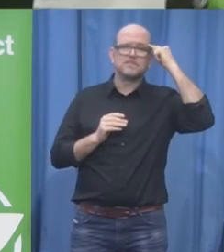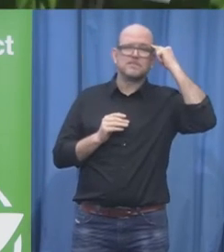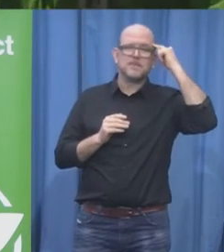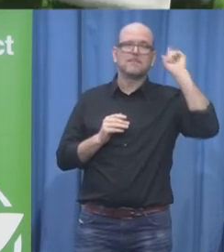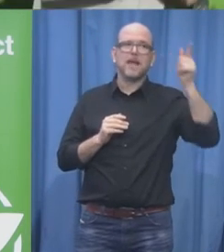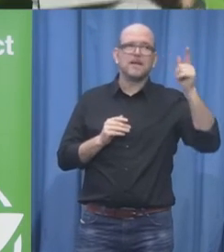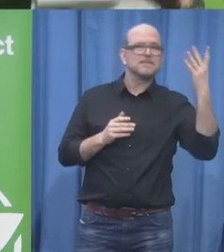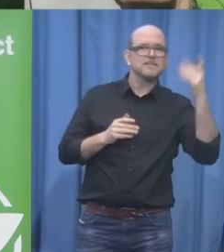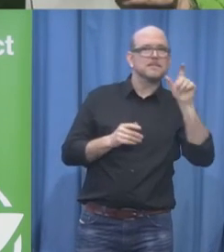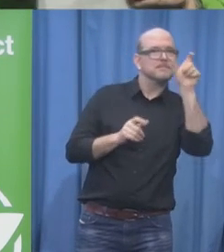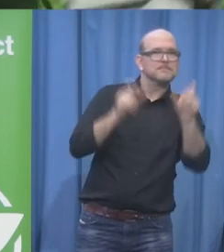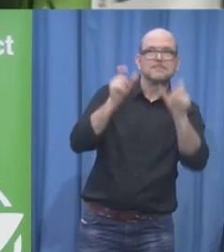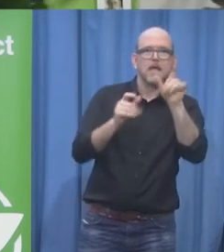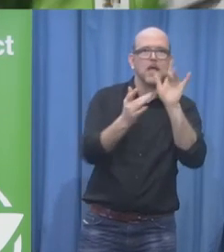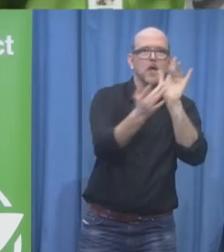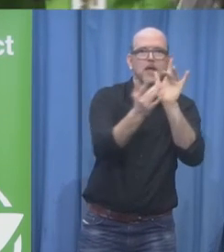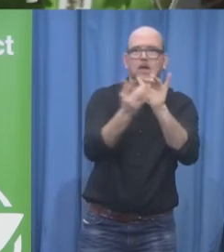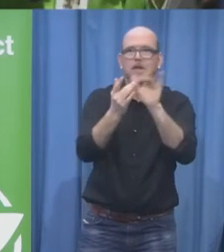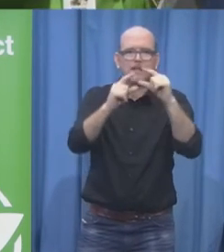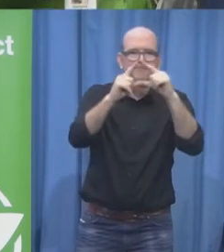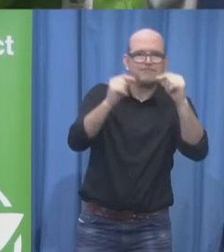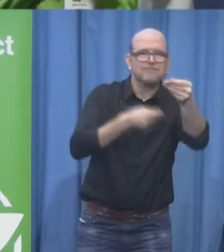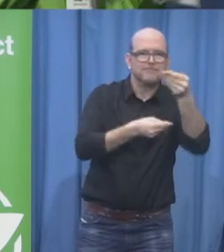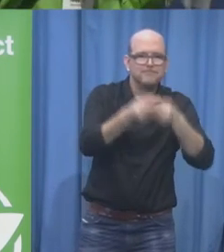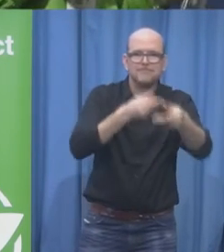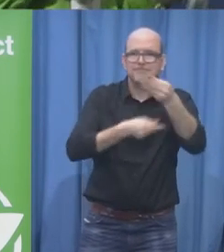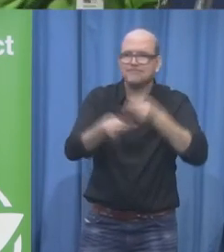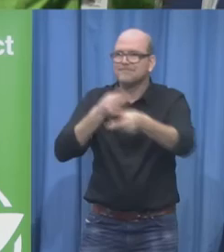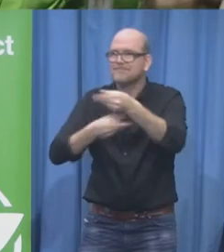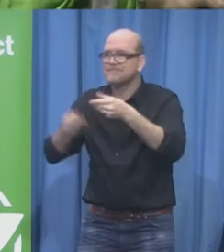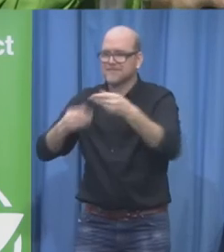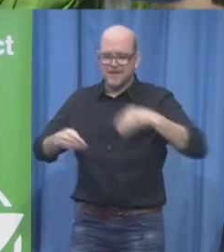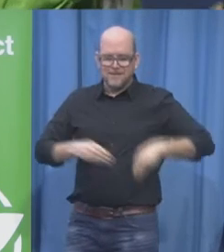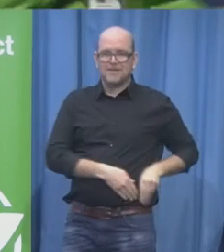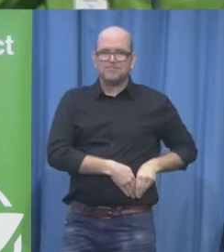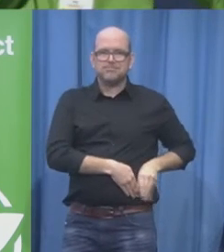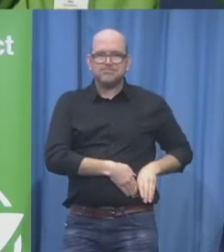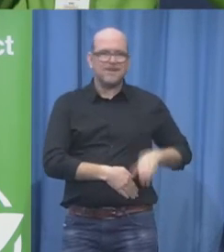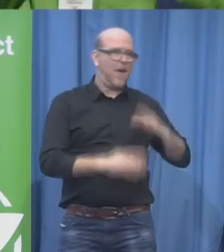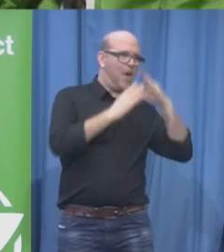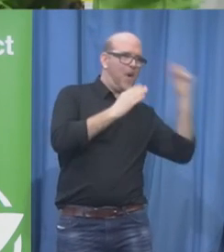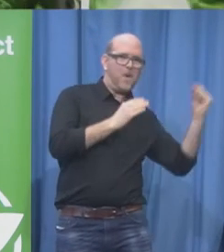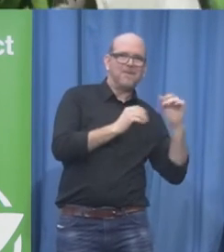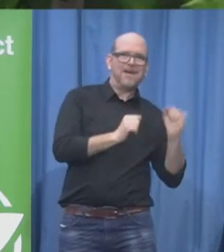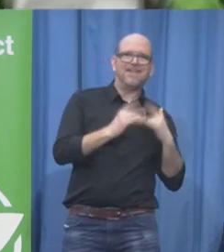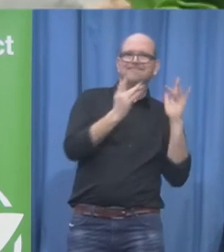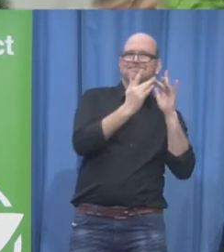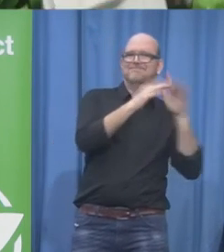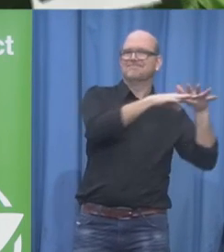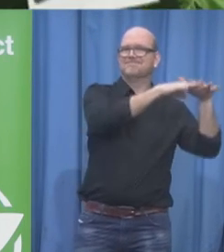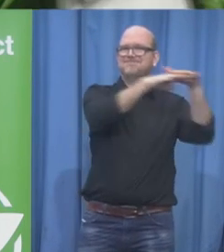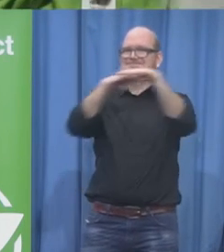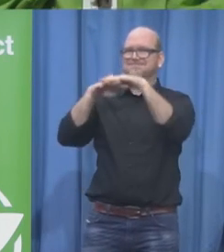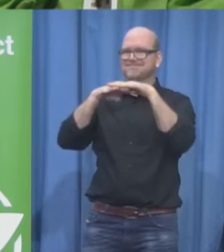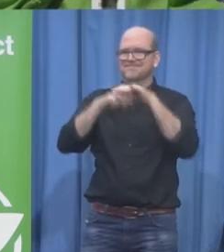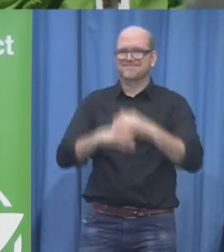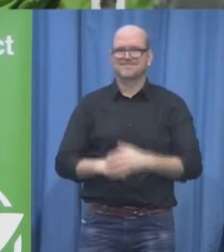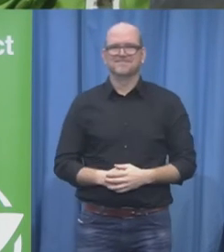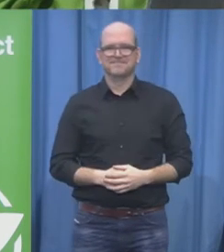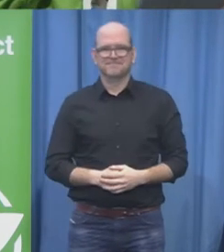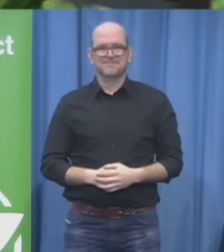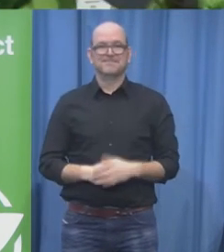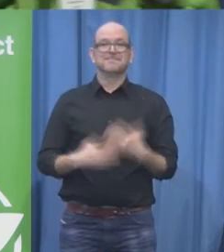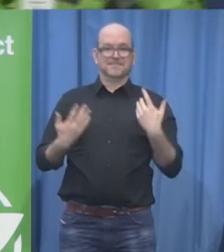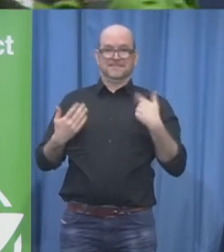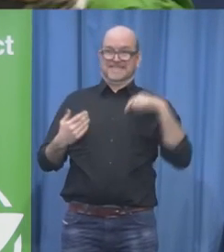so please all of you at least three I'm sure many of you will be 30 but this is a networking event like no other